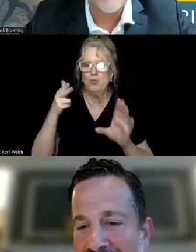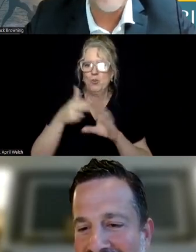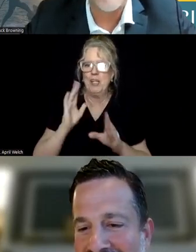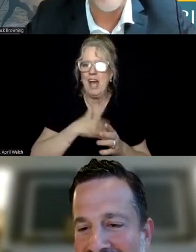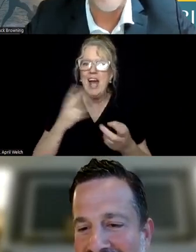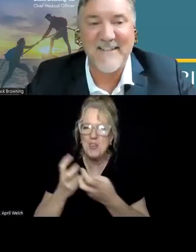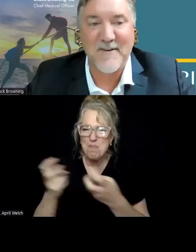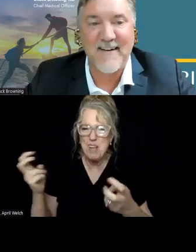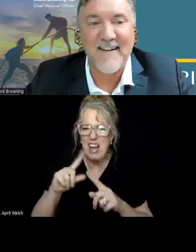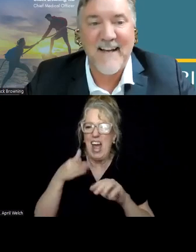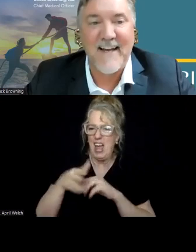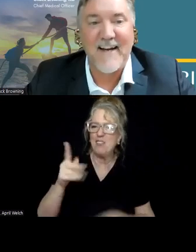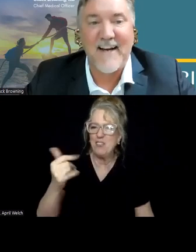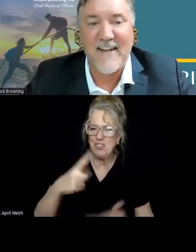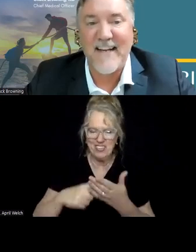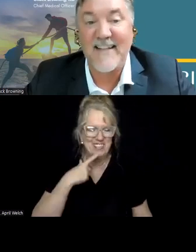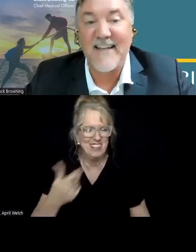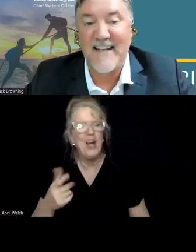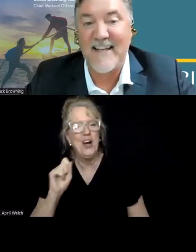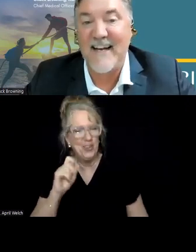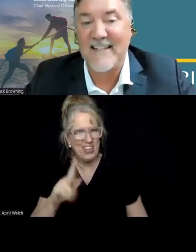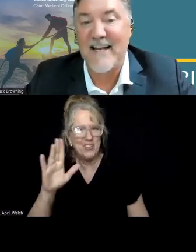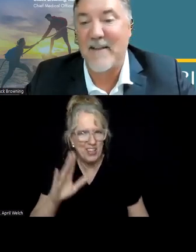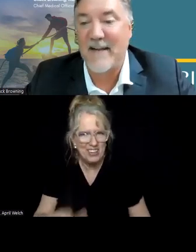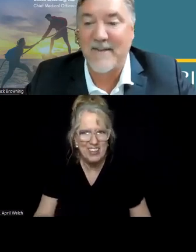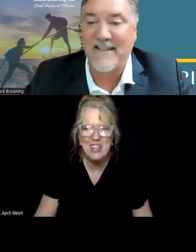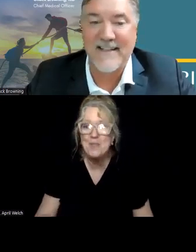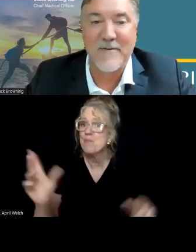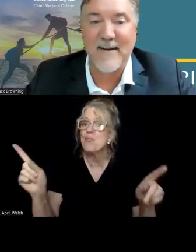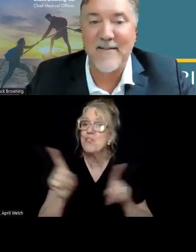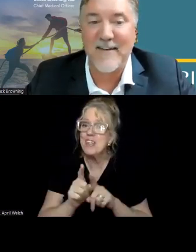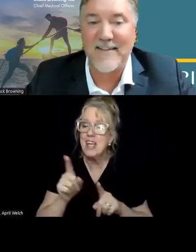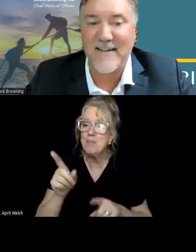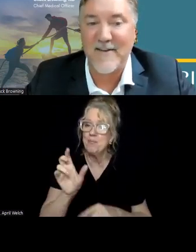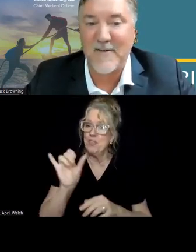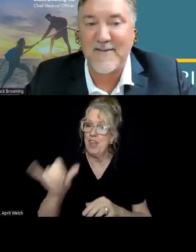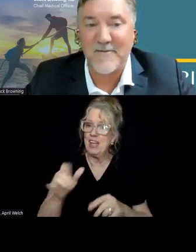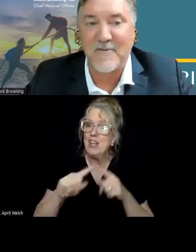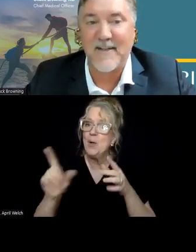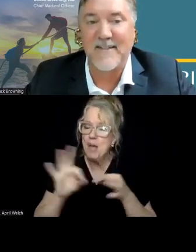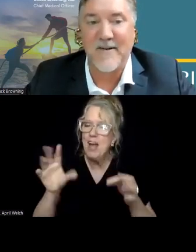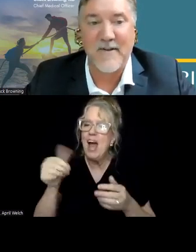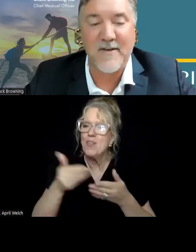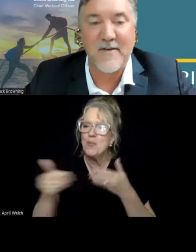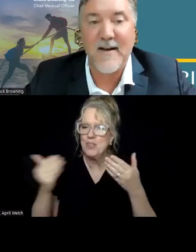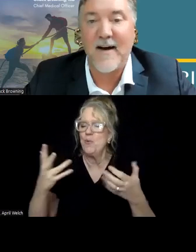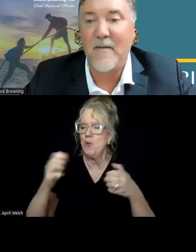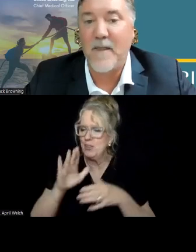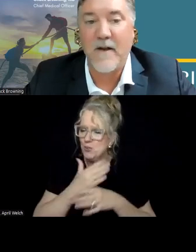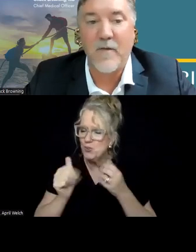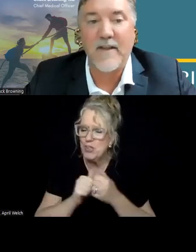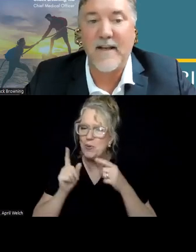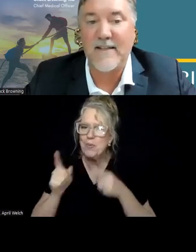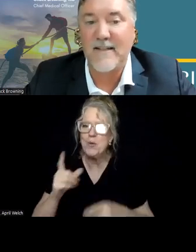Bill's discussion as well. In that same lane, but just a little bit over is another resource we wanted to share with you.